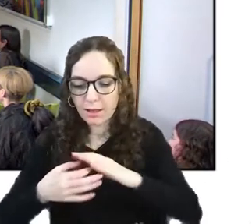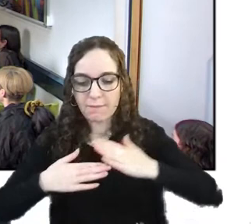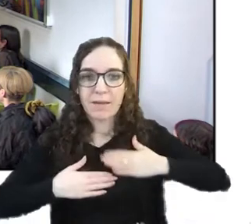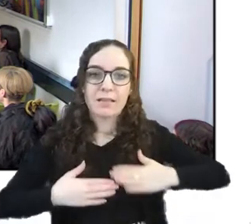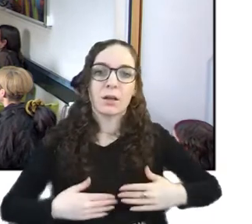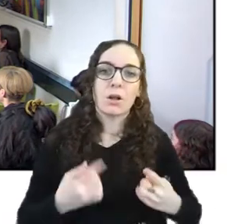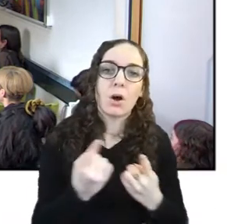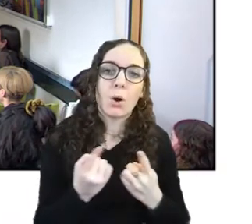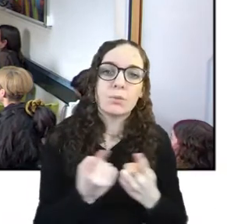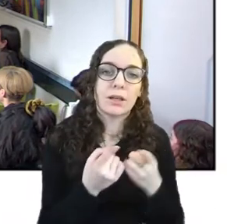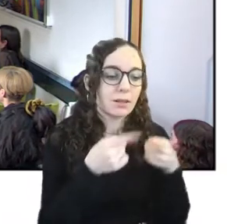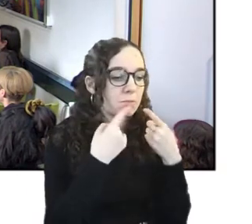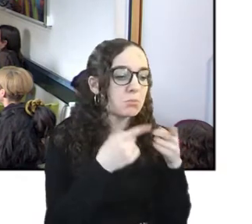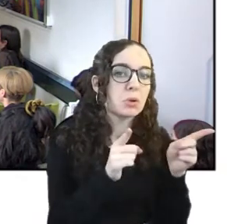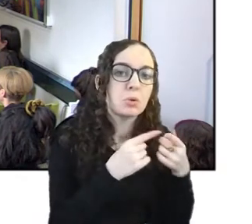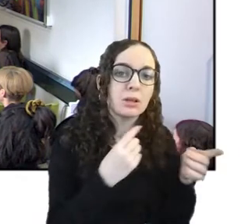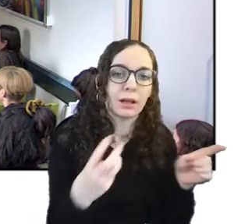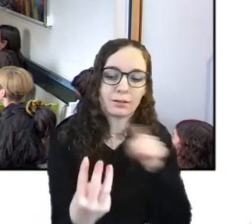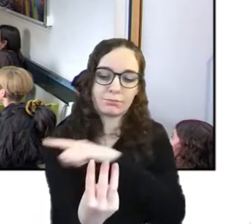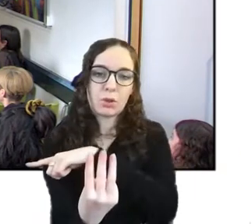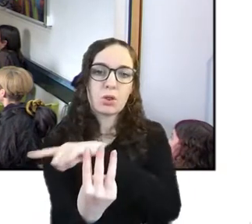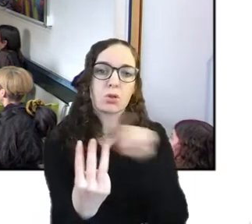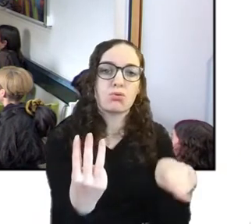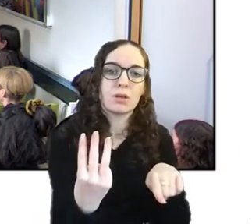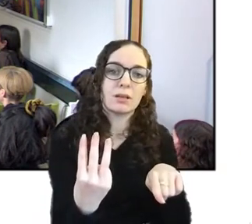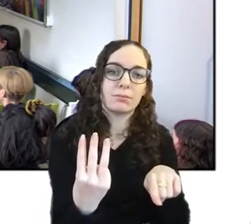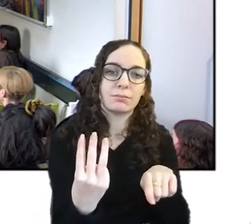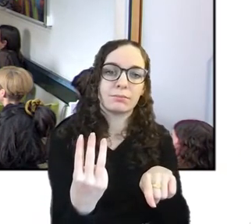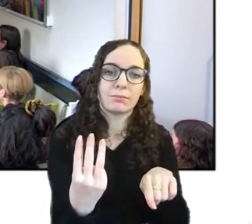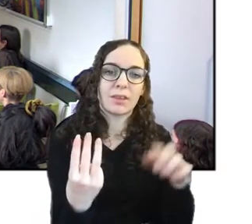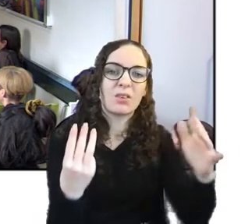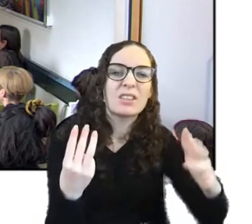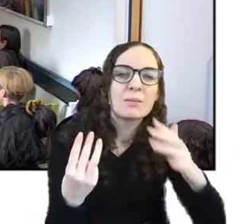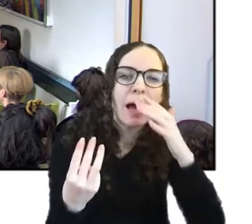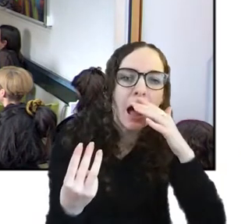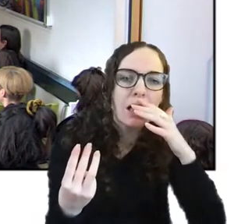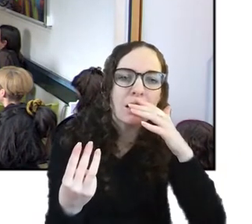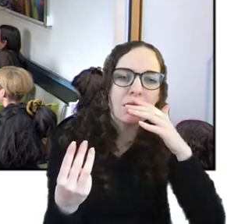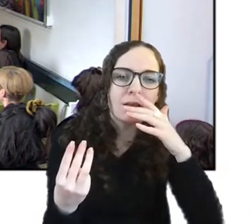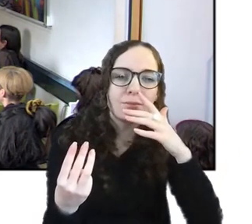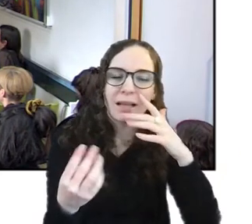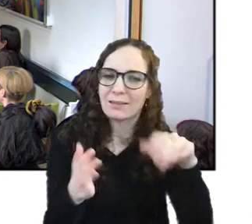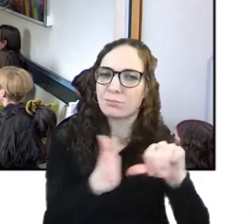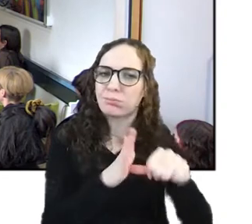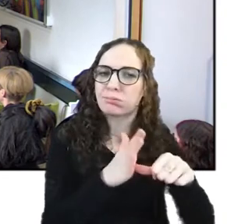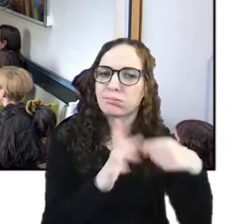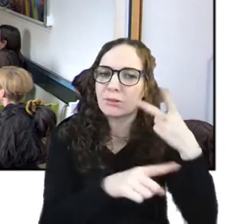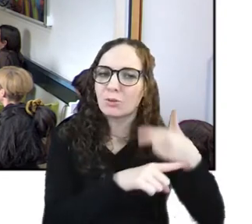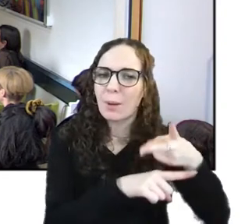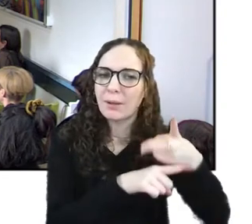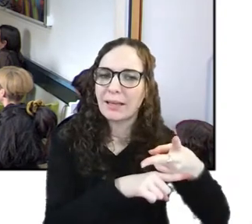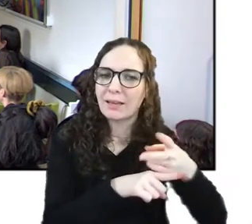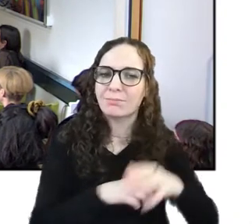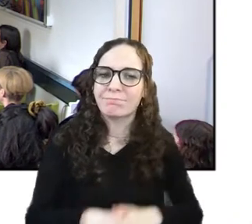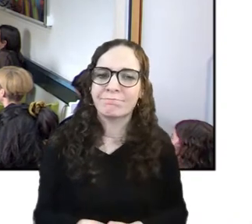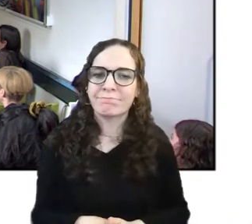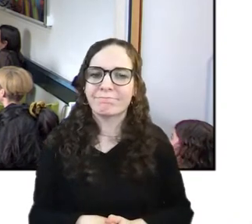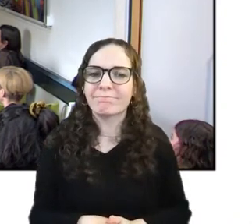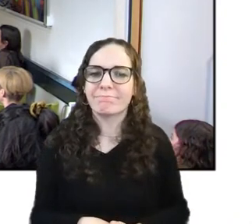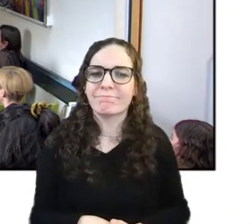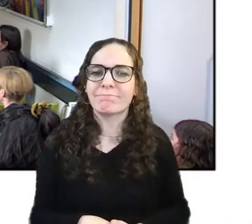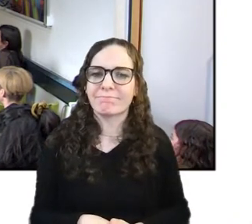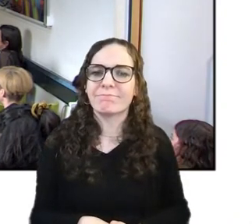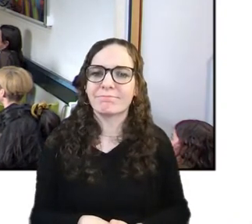the kind of smell ideally but that's really difficult to replicate um but yeah so as well as